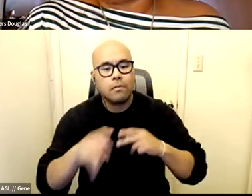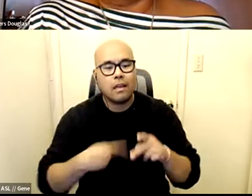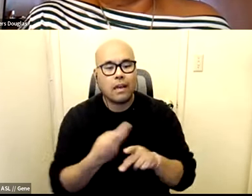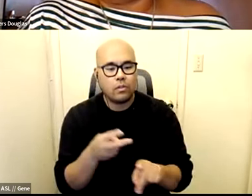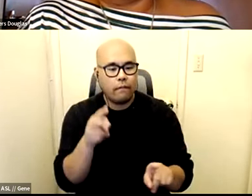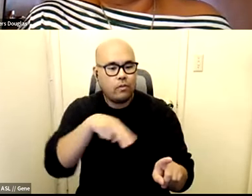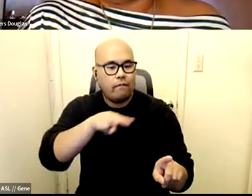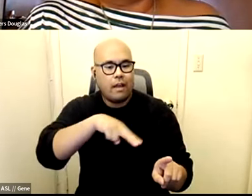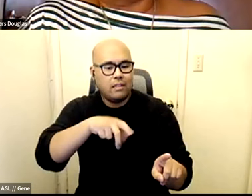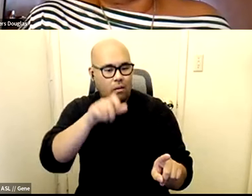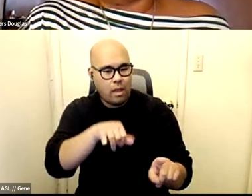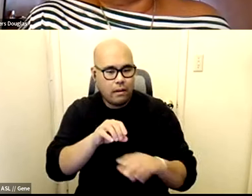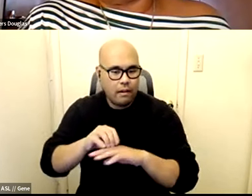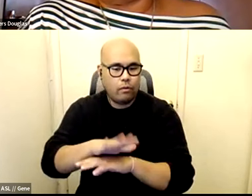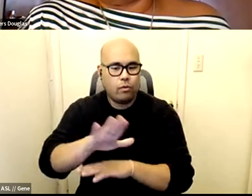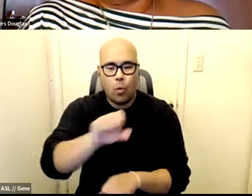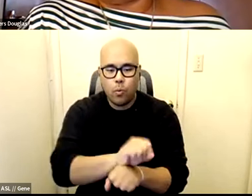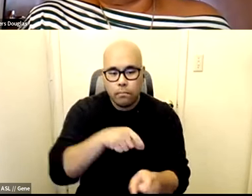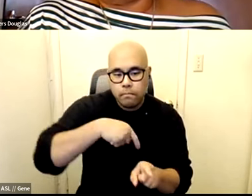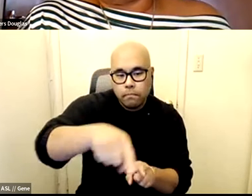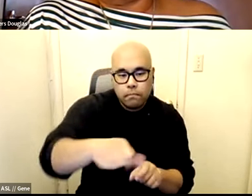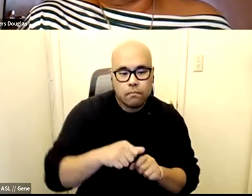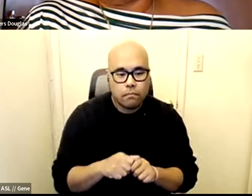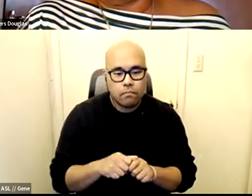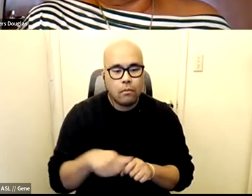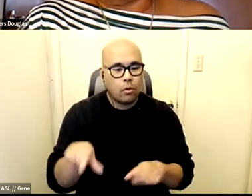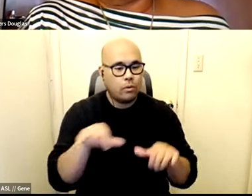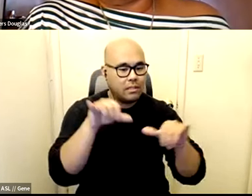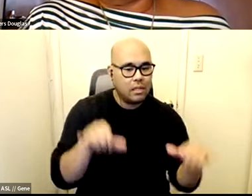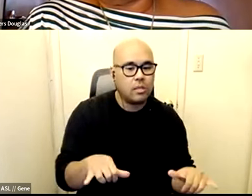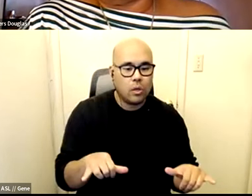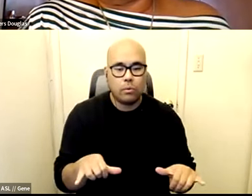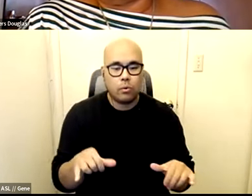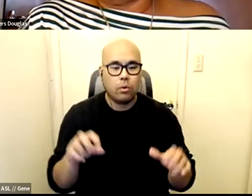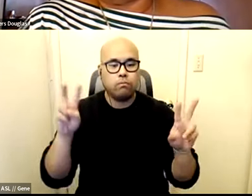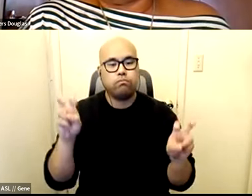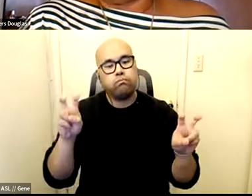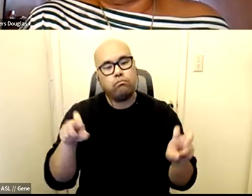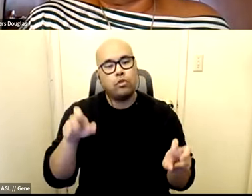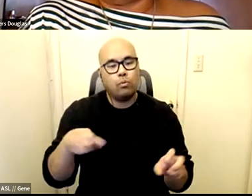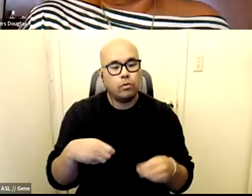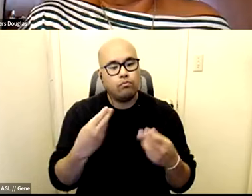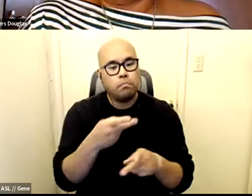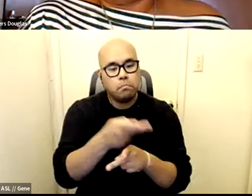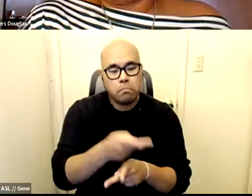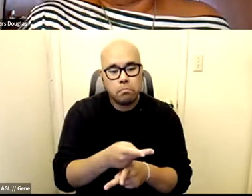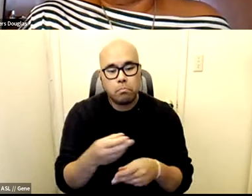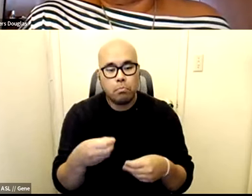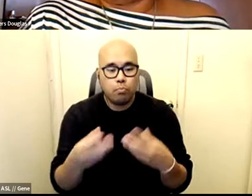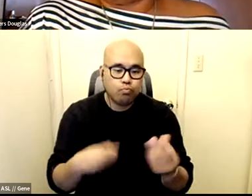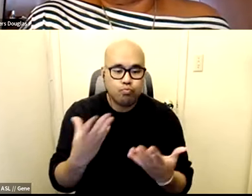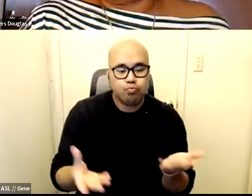across your work, you know, what do you see from these systems that are purported to care and have this narrative of non